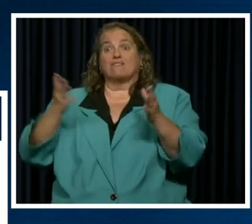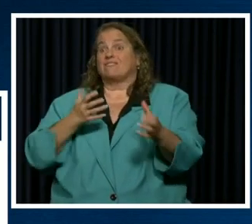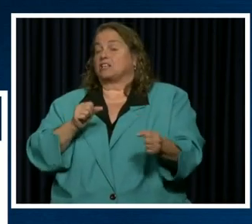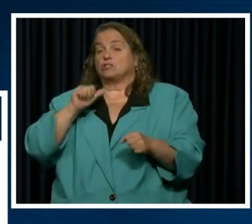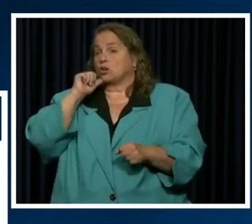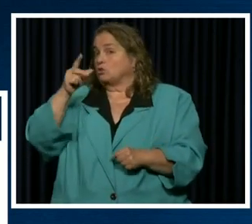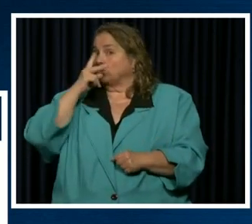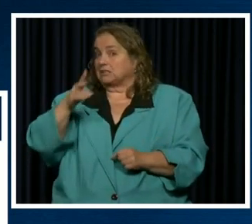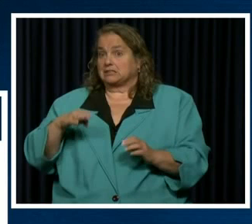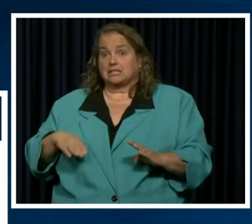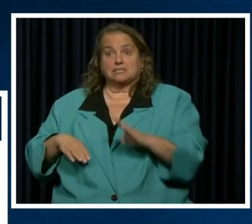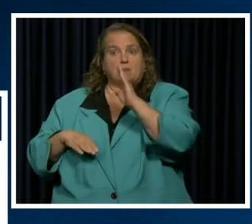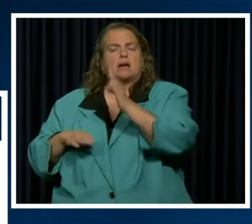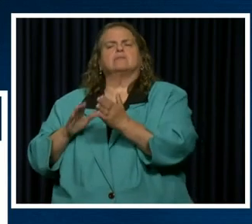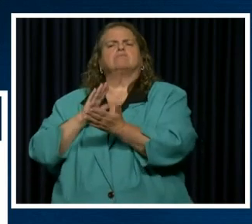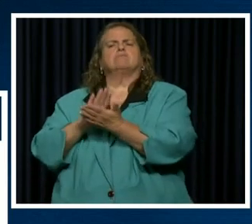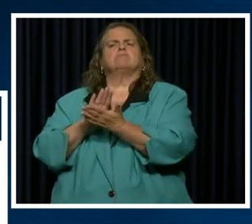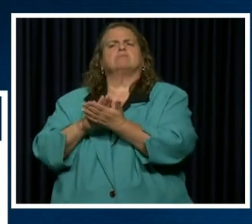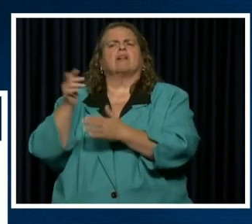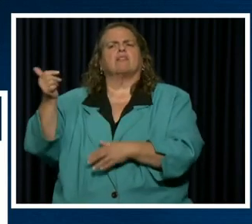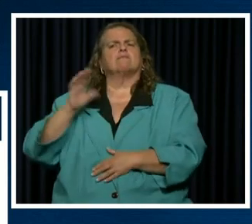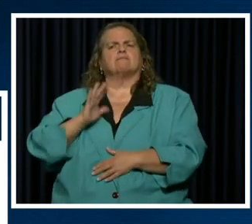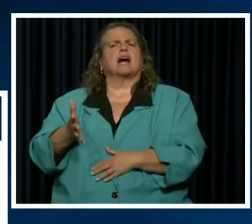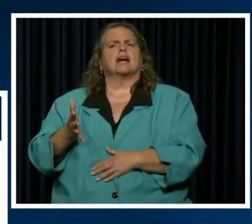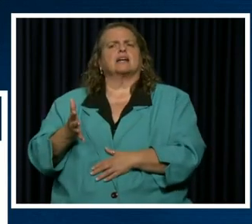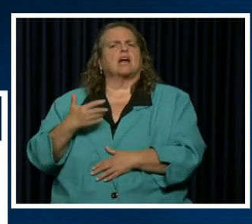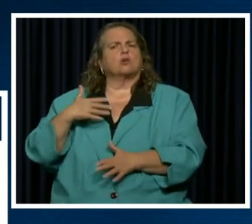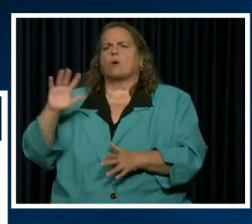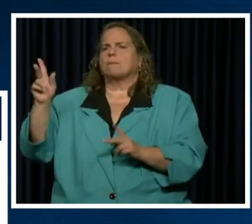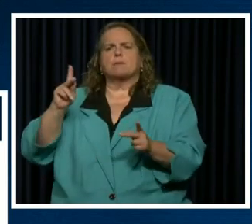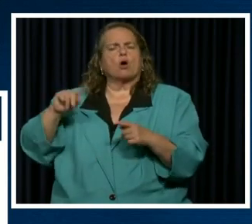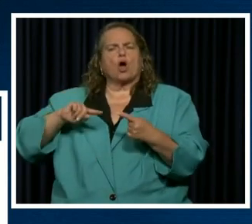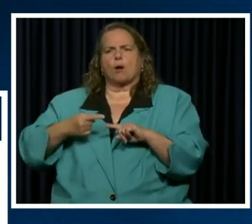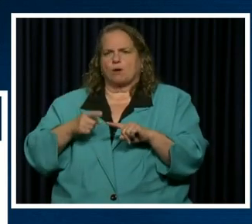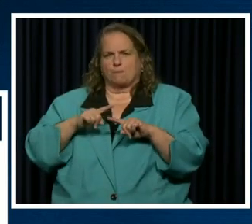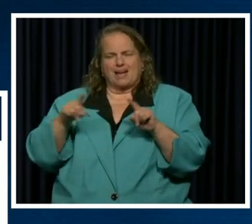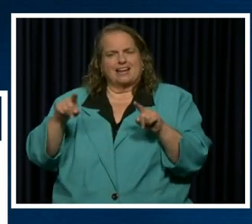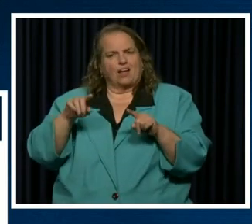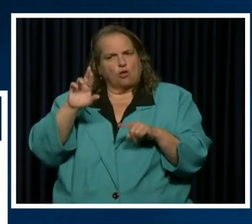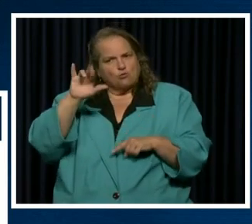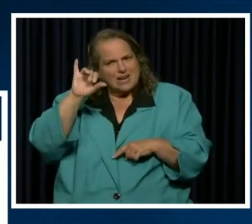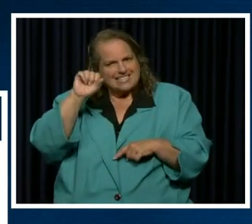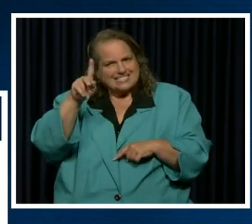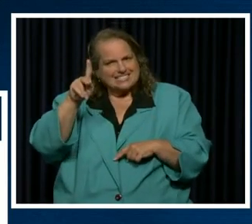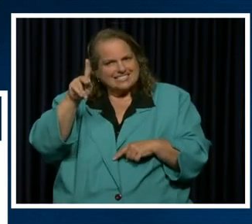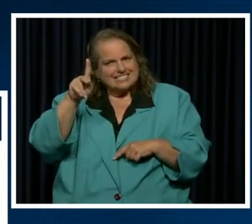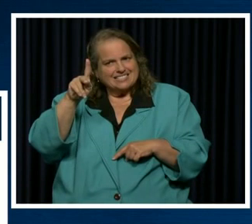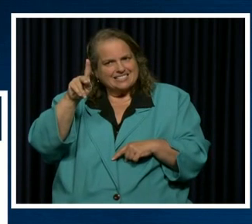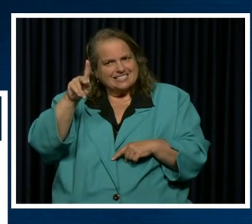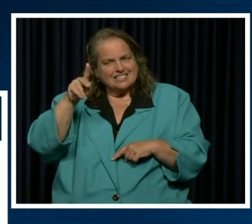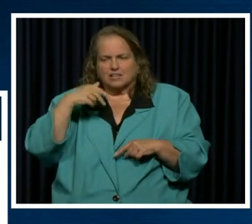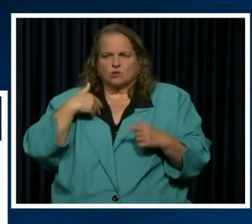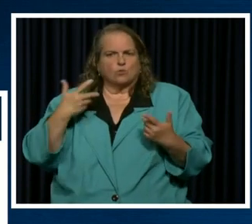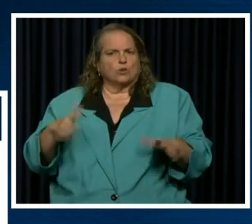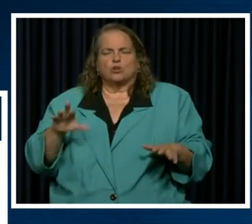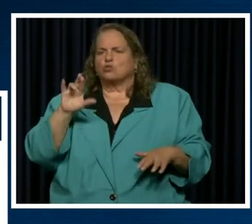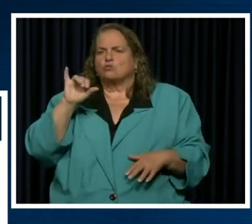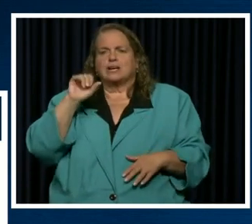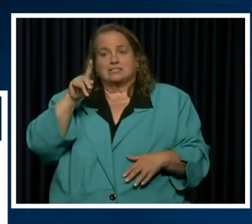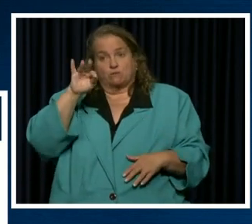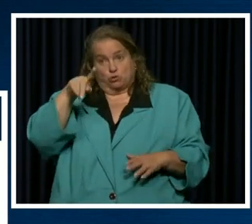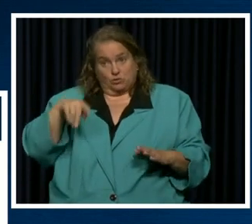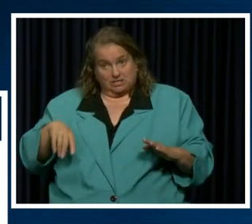see that spike, good for them. I don't want their people harmed. But it's a level of risk that we run for that because when you spike